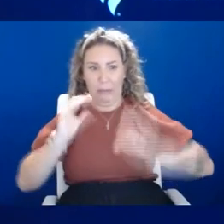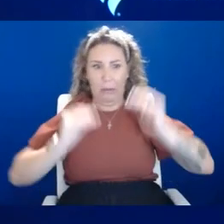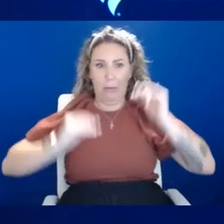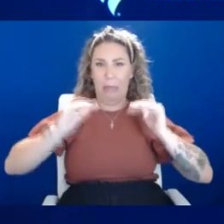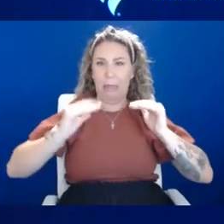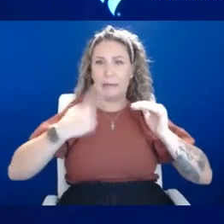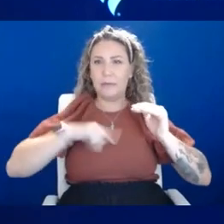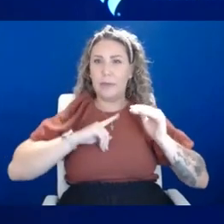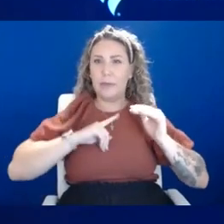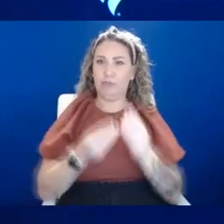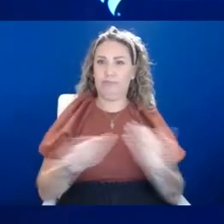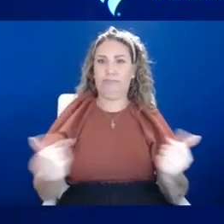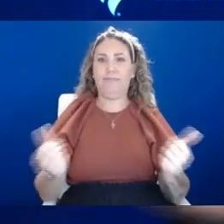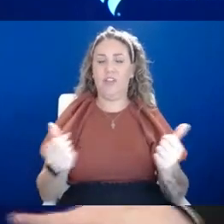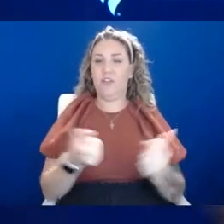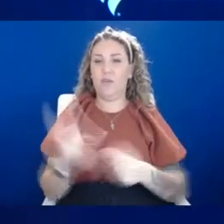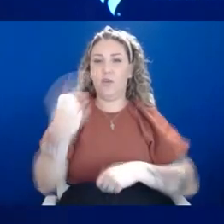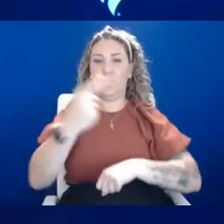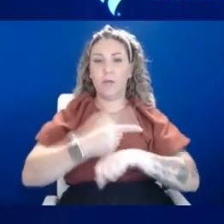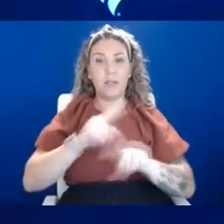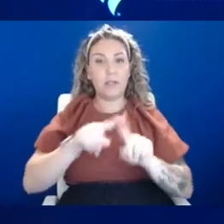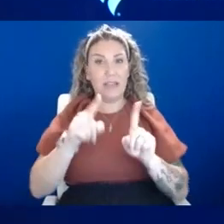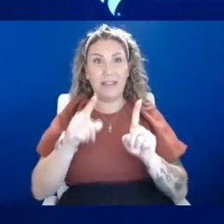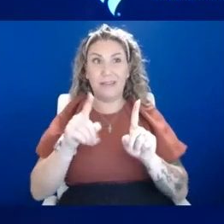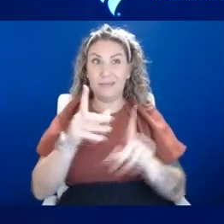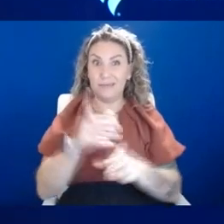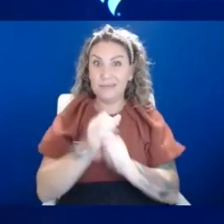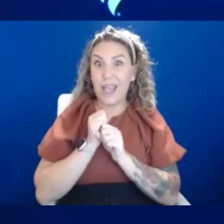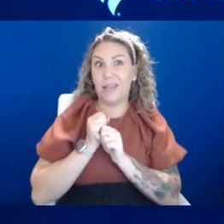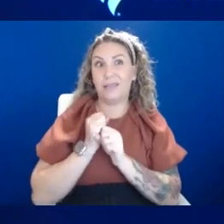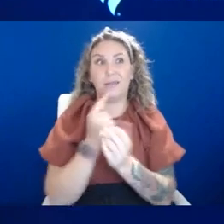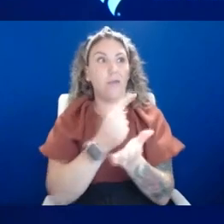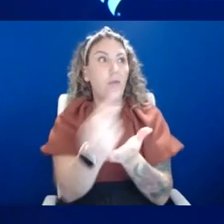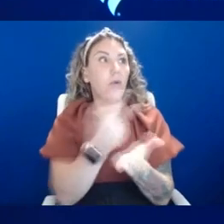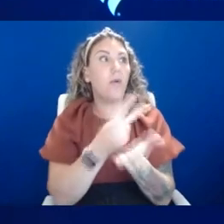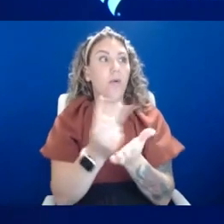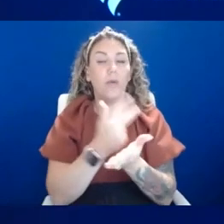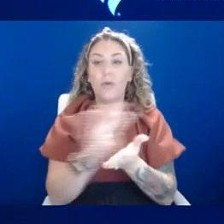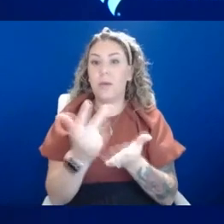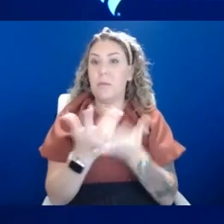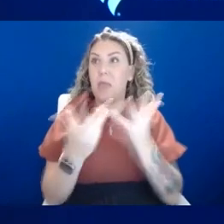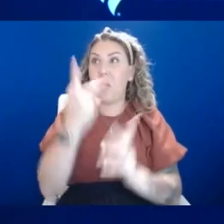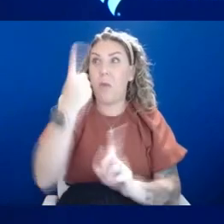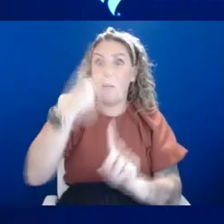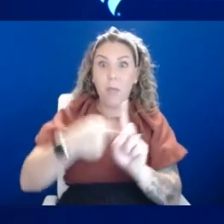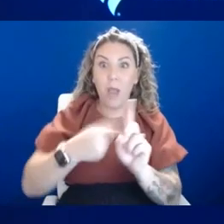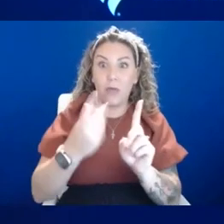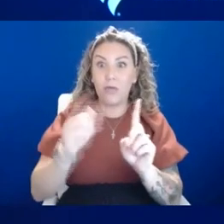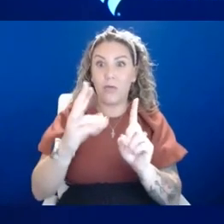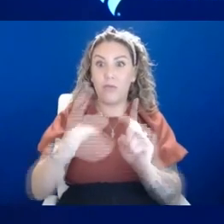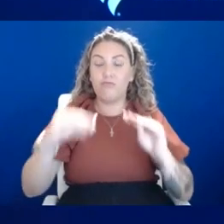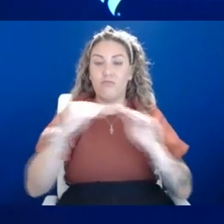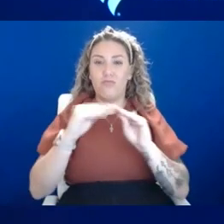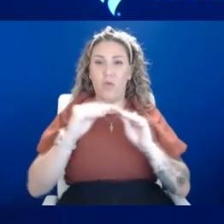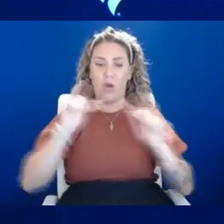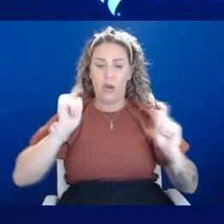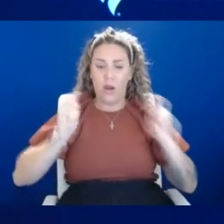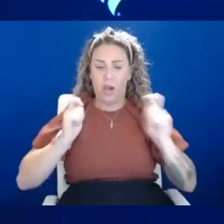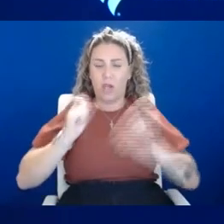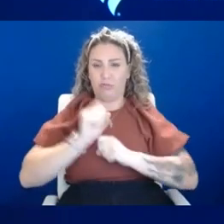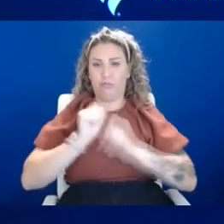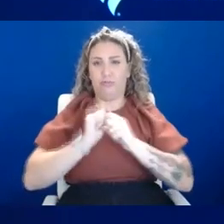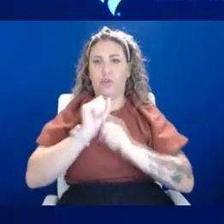but it takes weeks and therapy is the same way. takes weeks to maybe a month or more to really restructure how you're engaging with your environment,